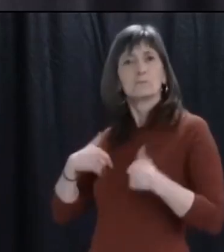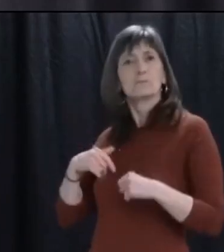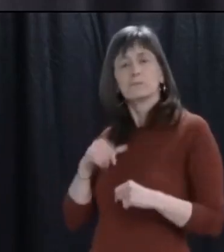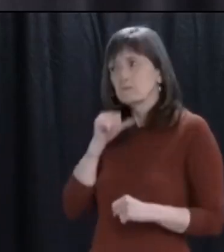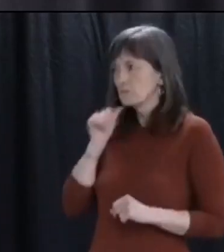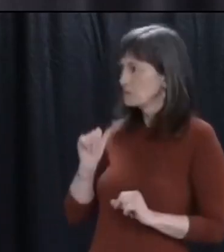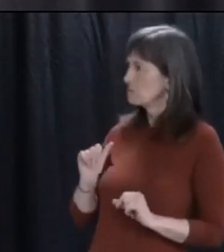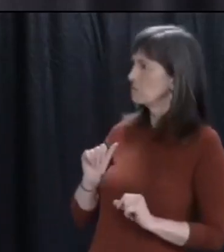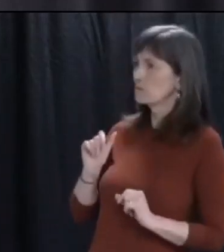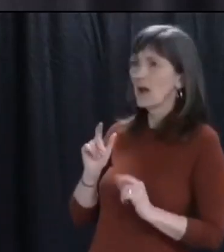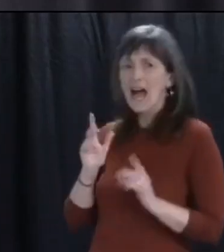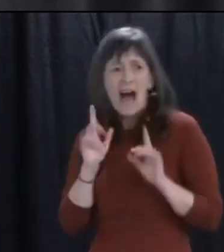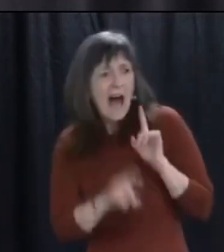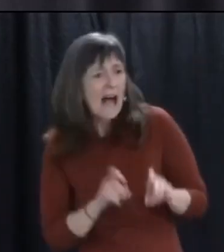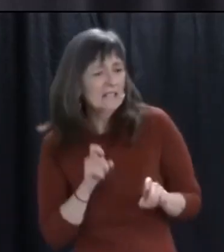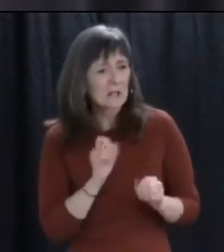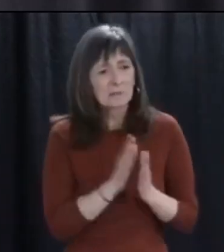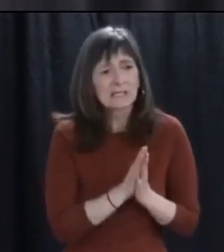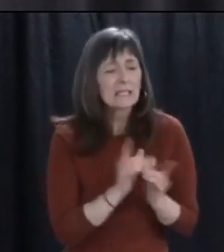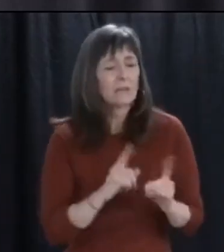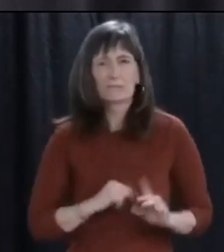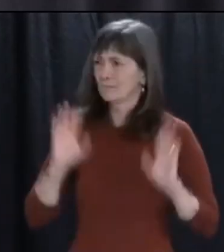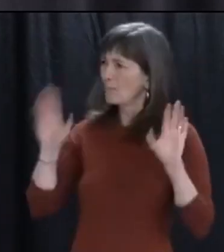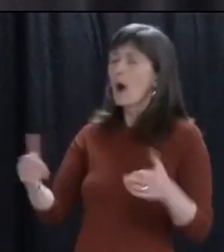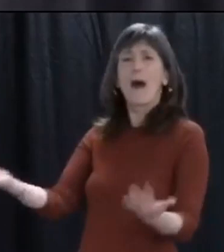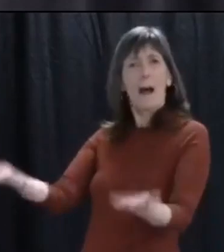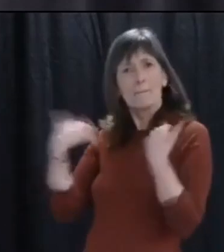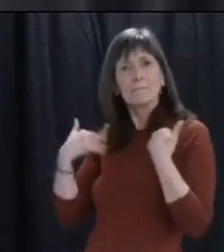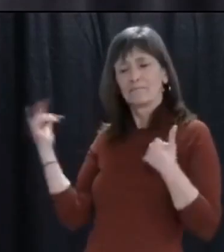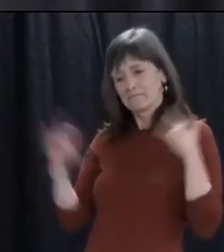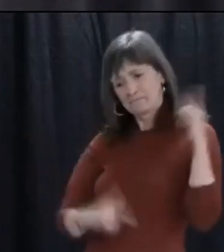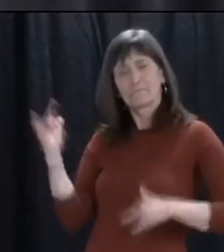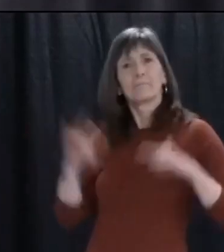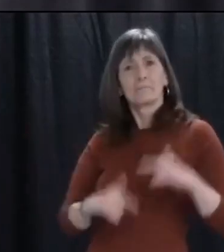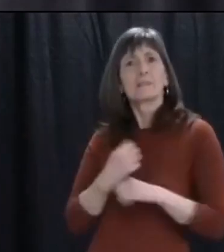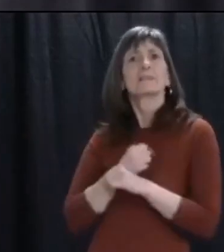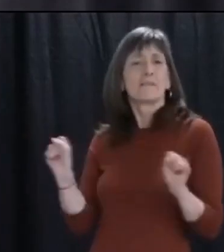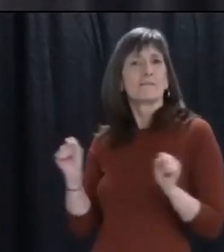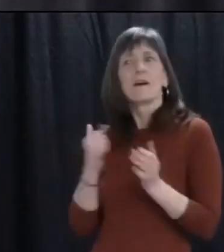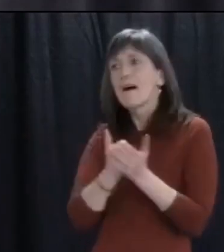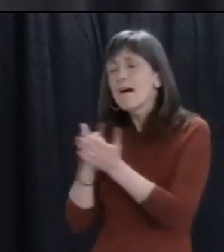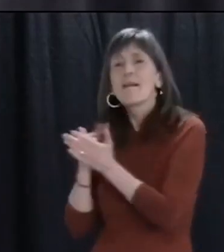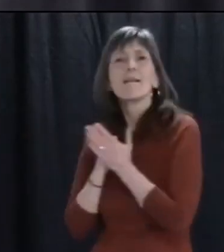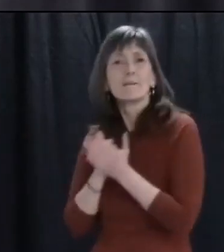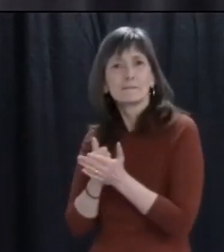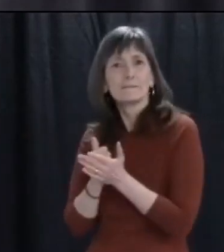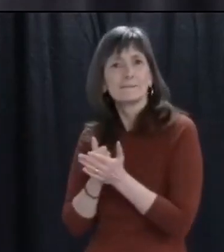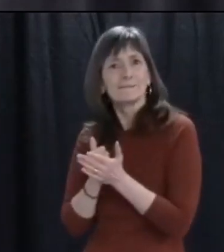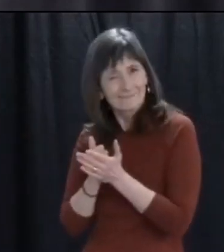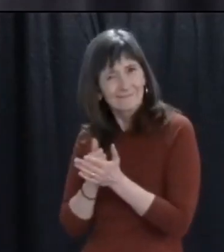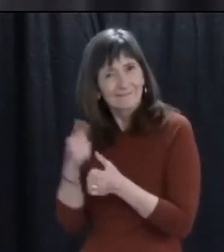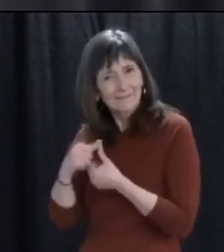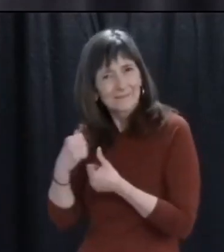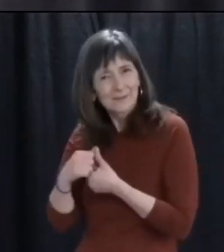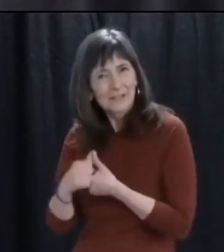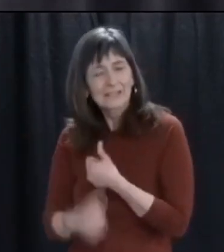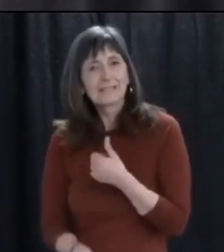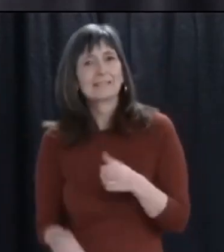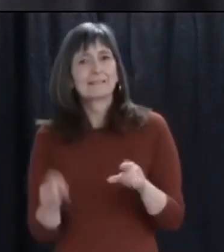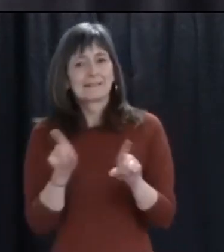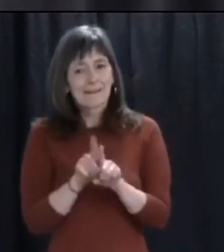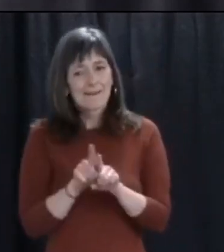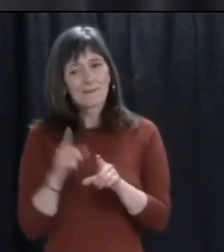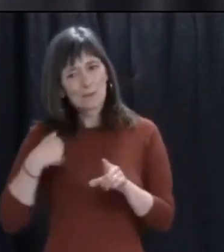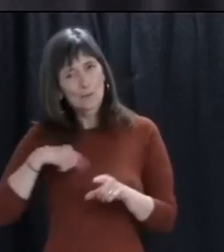they did what was necessary. Today we are no different. We help others. That is ingrained in our